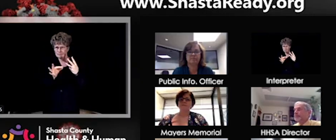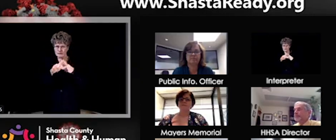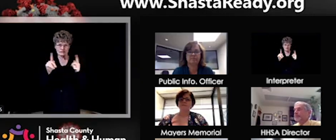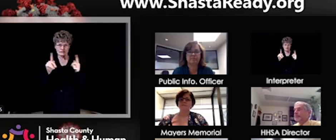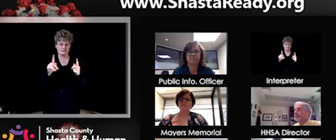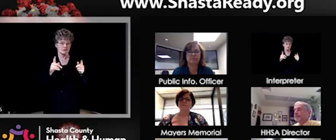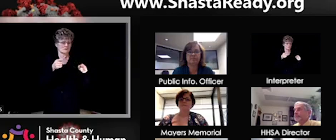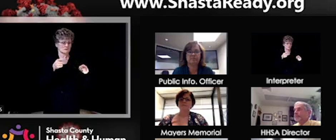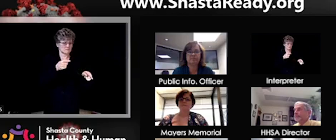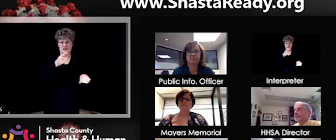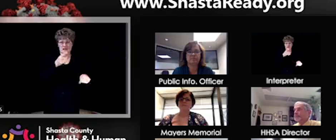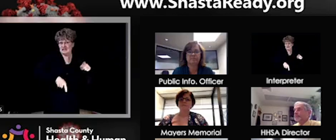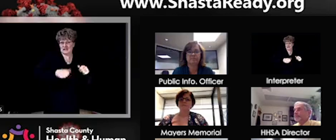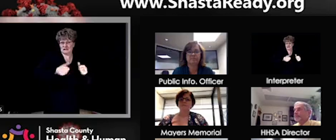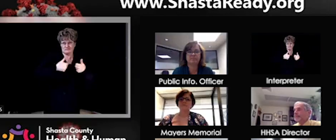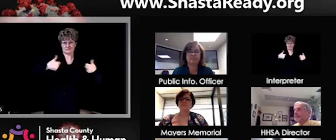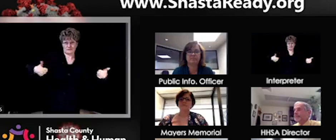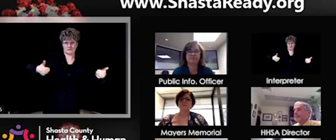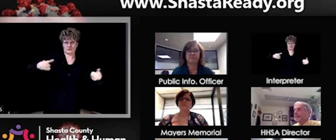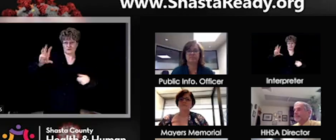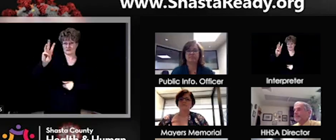distancing within their